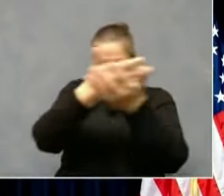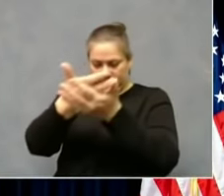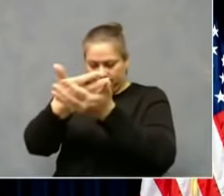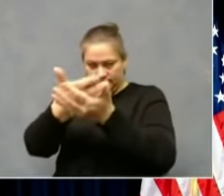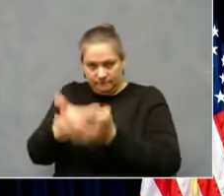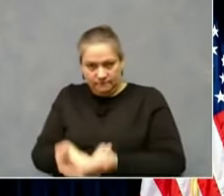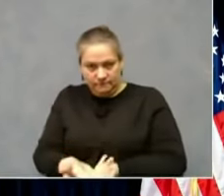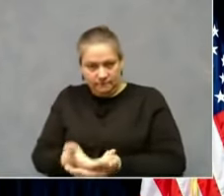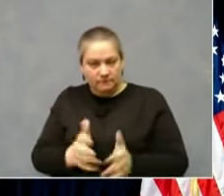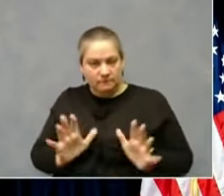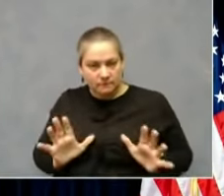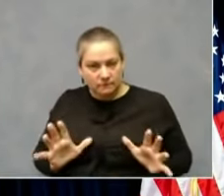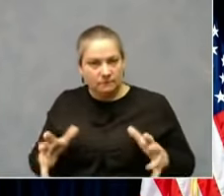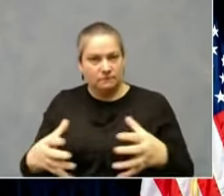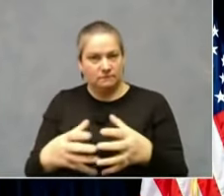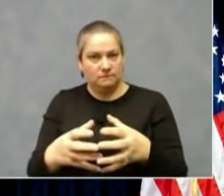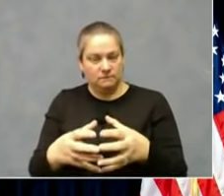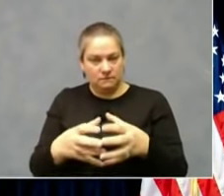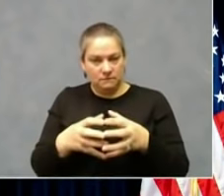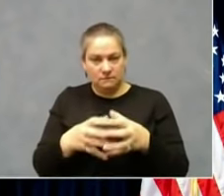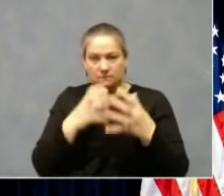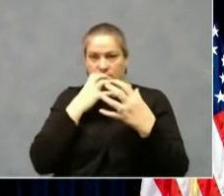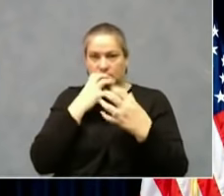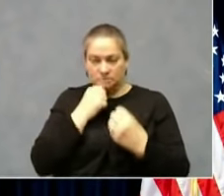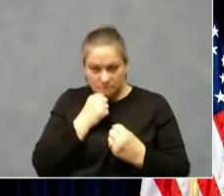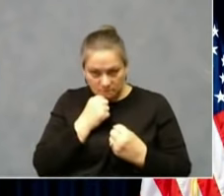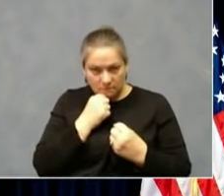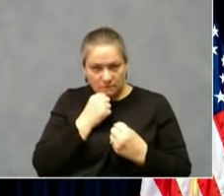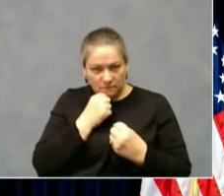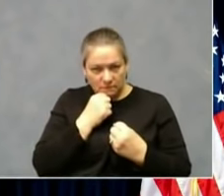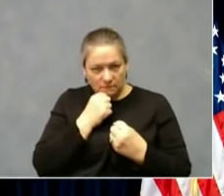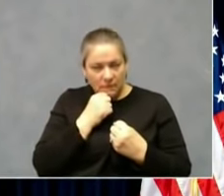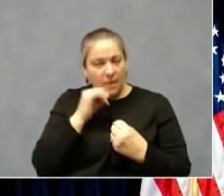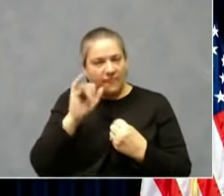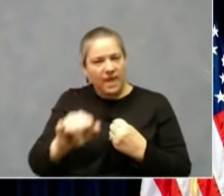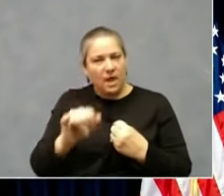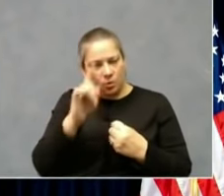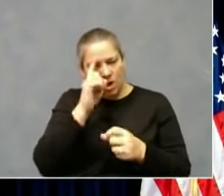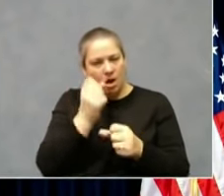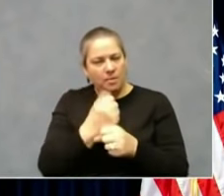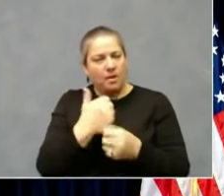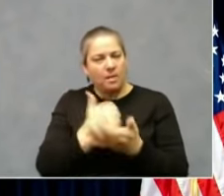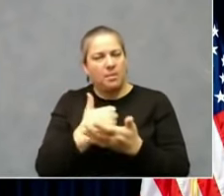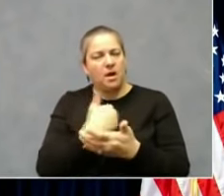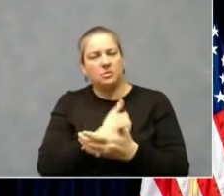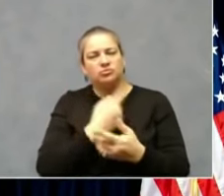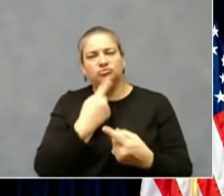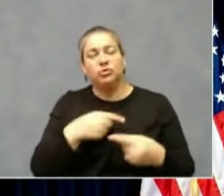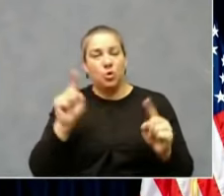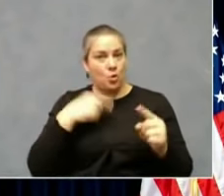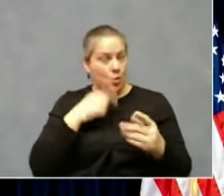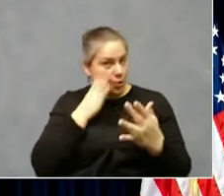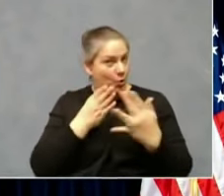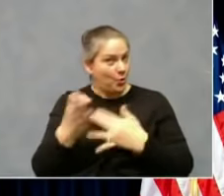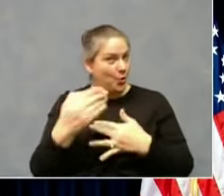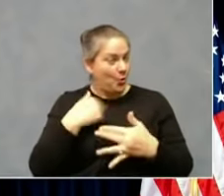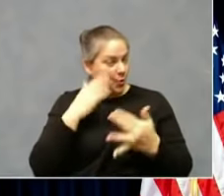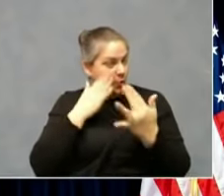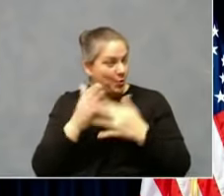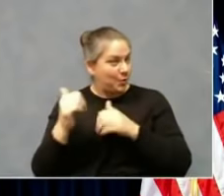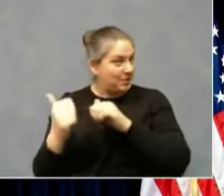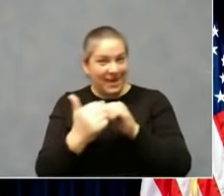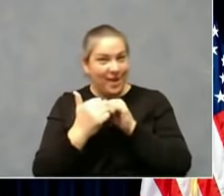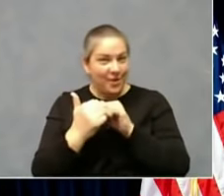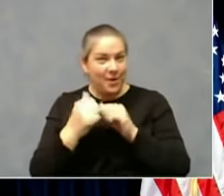values and by our faith. And that's going to get us through this. So we're going to get through this. We're to get through this together. We're to be back tomorrow at